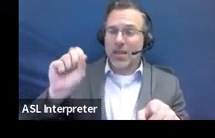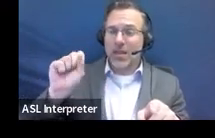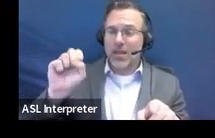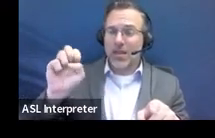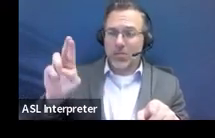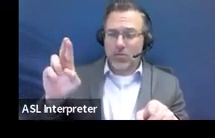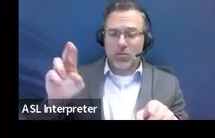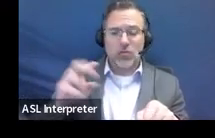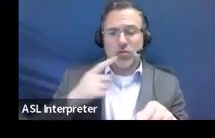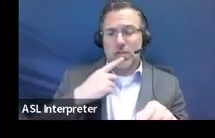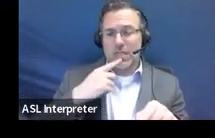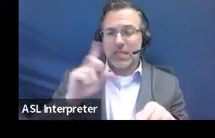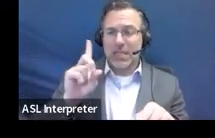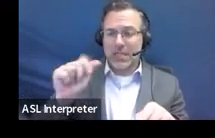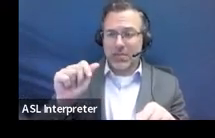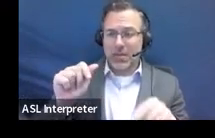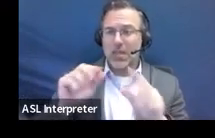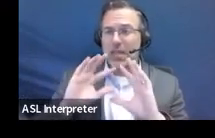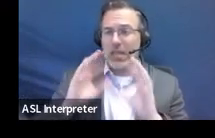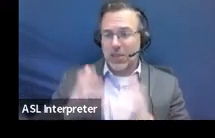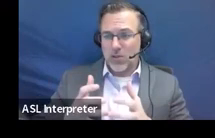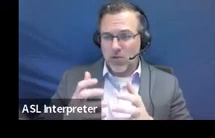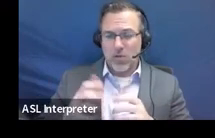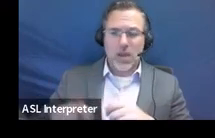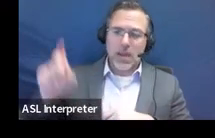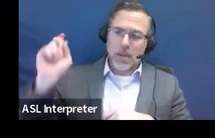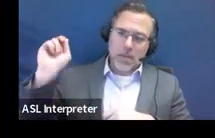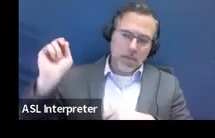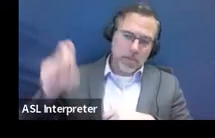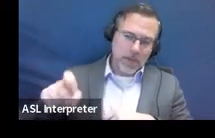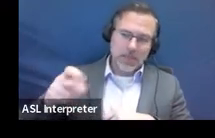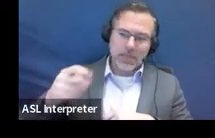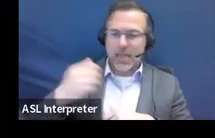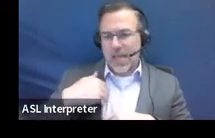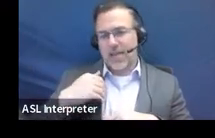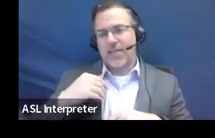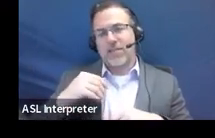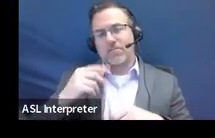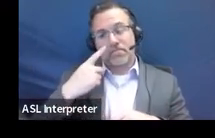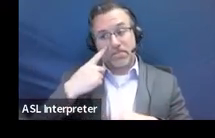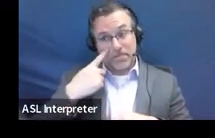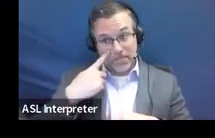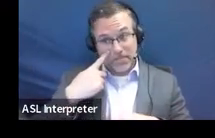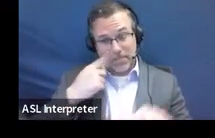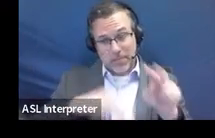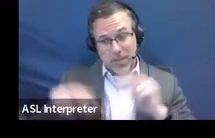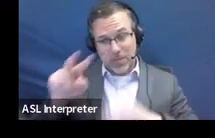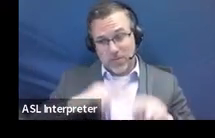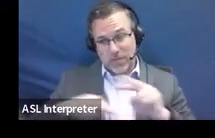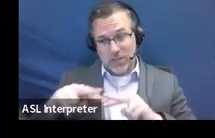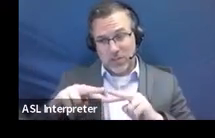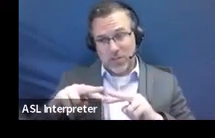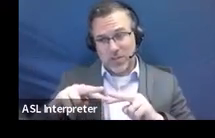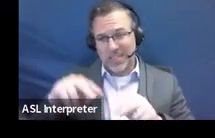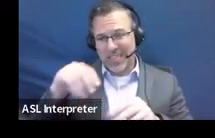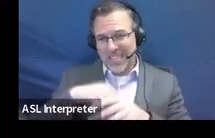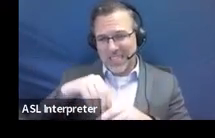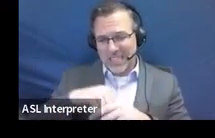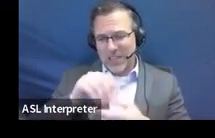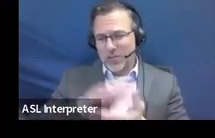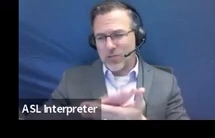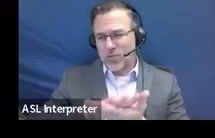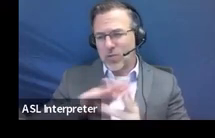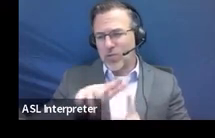category, there must be an observation completed within their learning environment, and